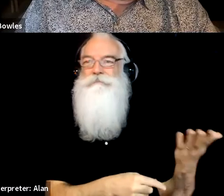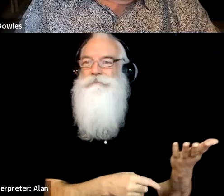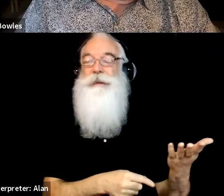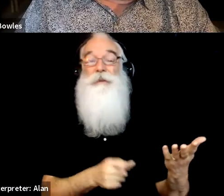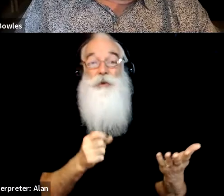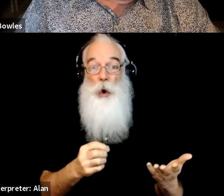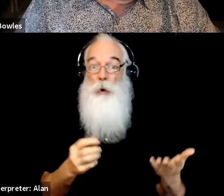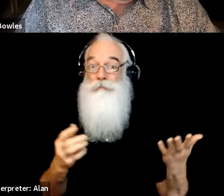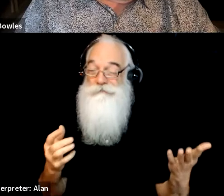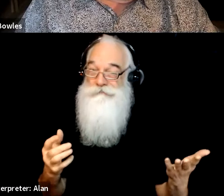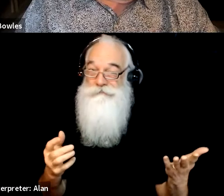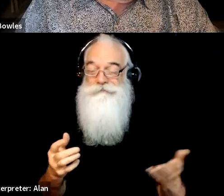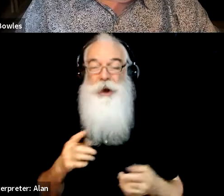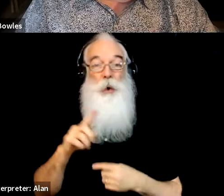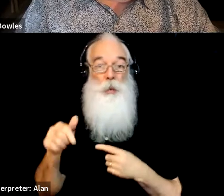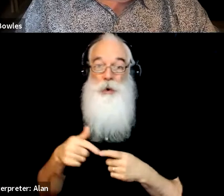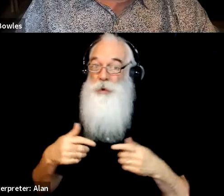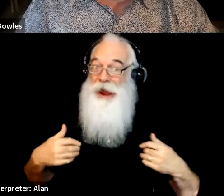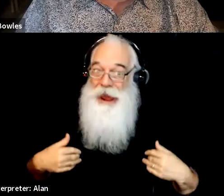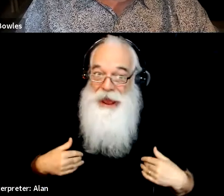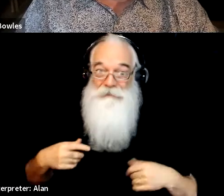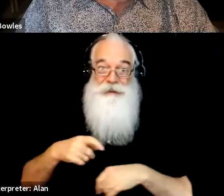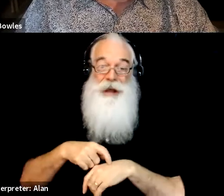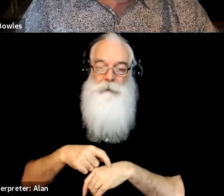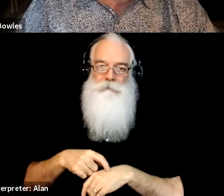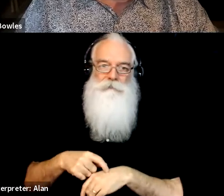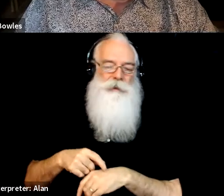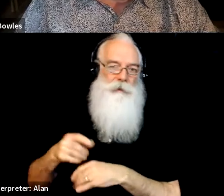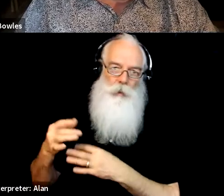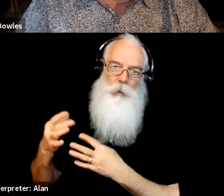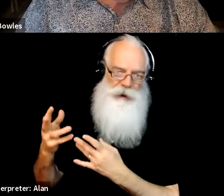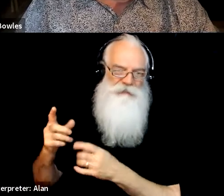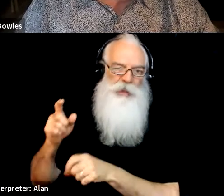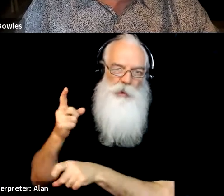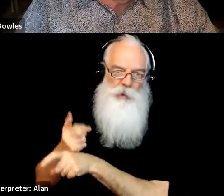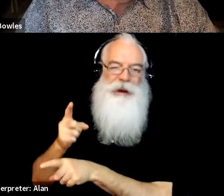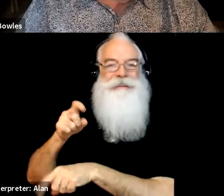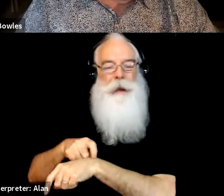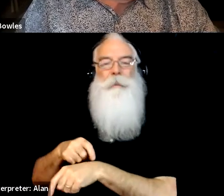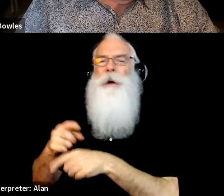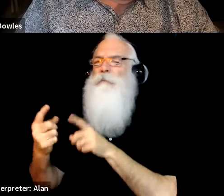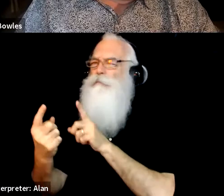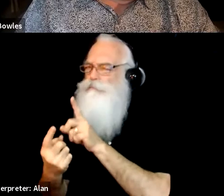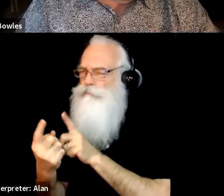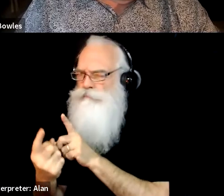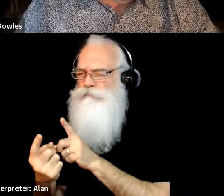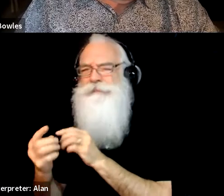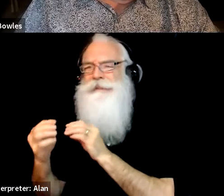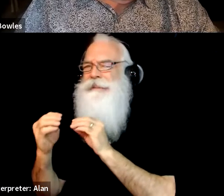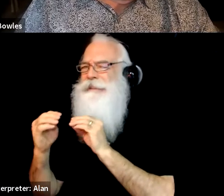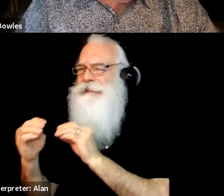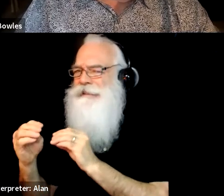has to, it has to be the right timing, but the chance to mentor someone and help them get a foot in the door,